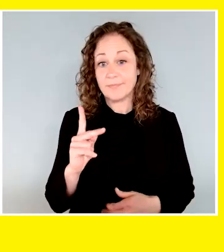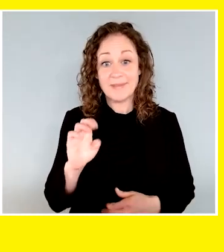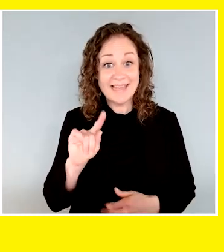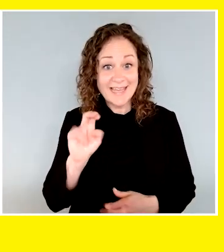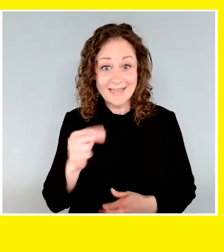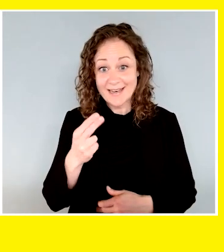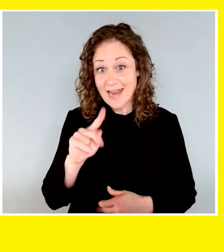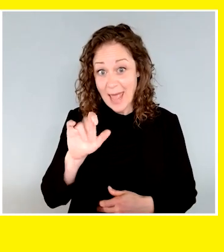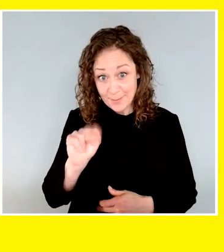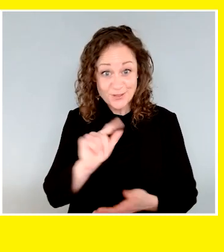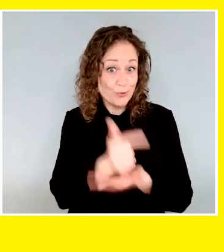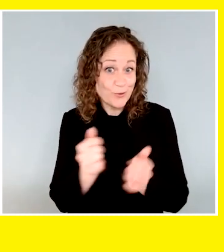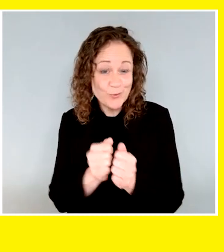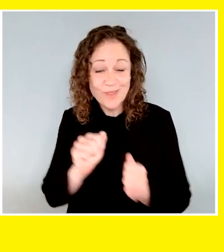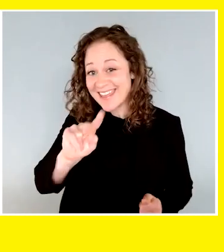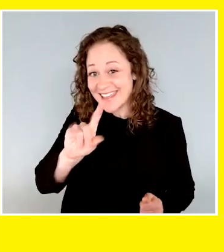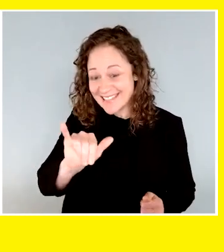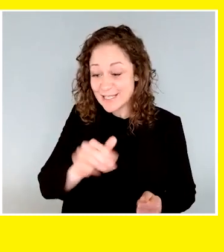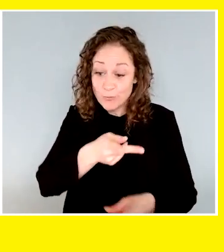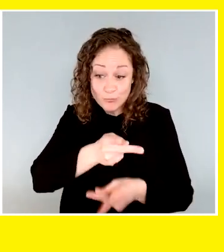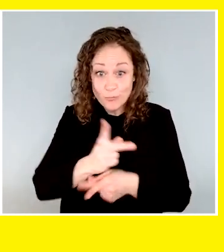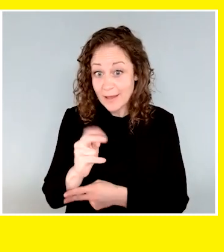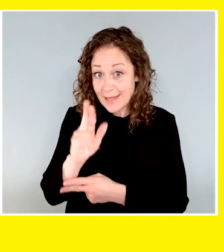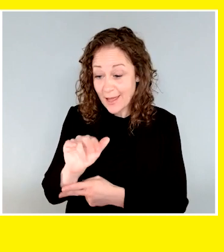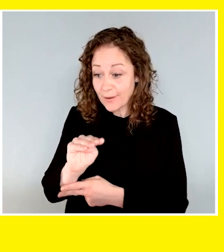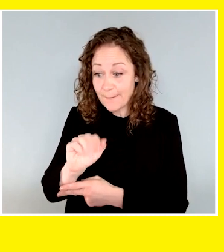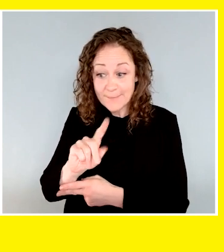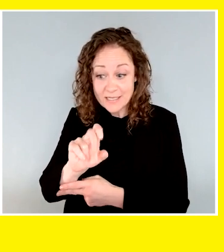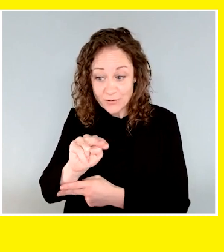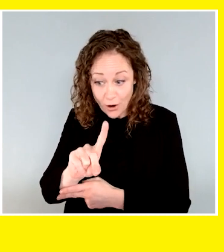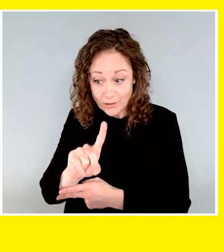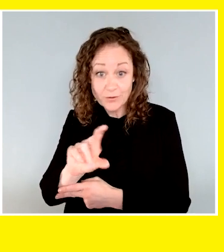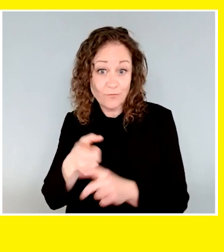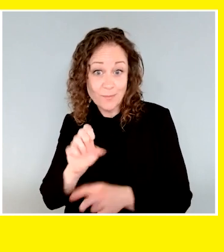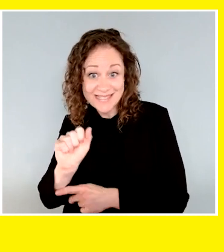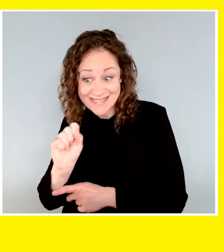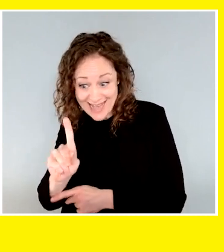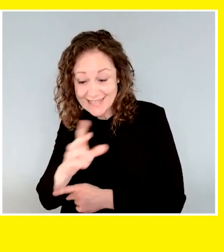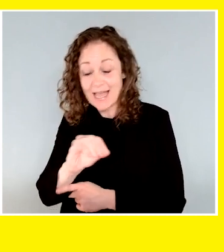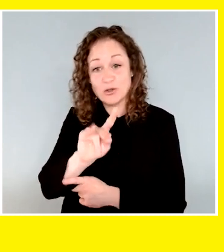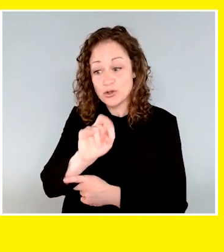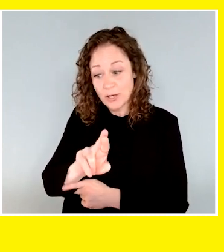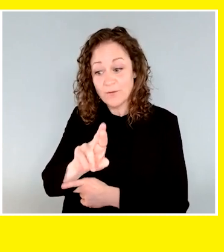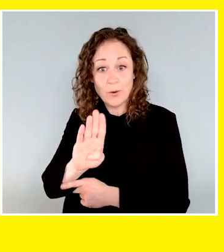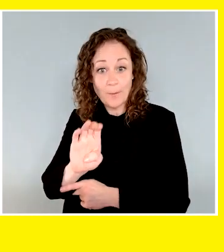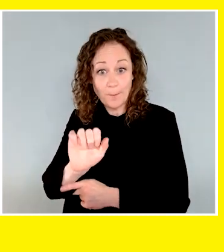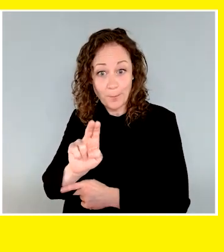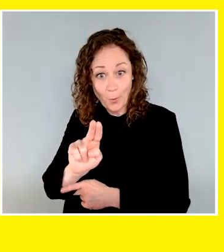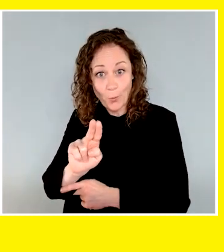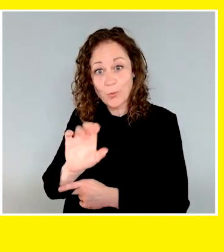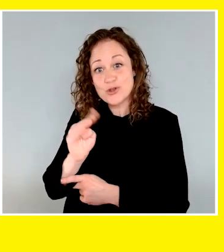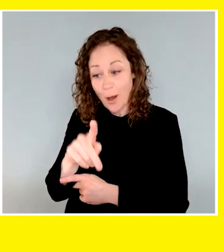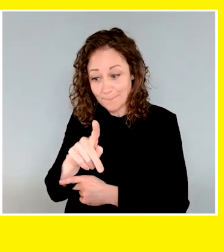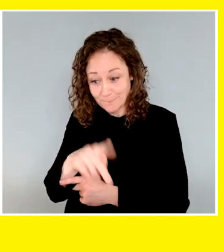Keaton Hamilton is graduating with Indy, who was raised by Carrie McDonnell in Saskatchewan and Jennifer Beauchamps in Ontario and generously